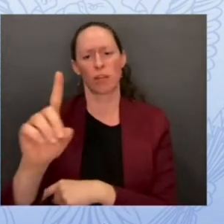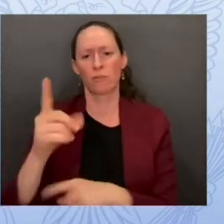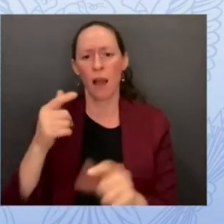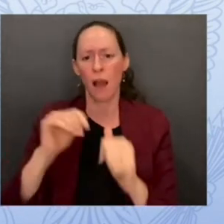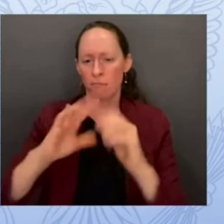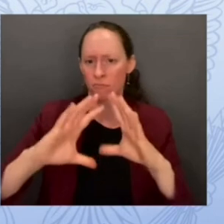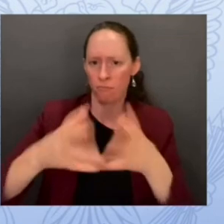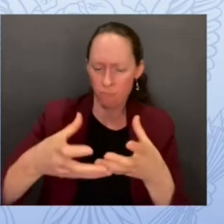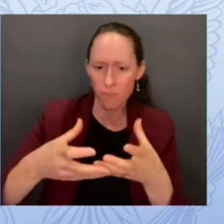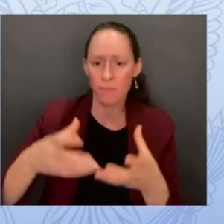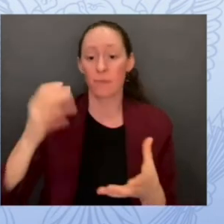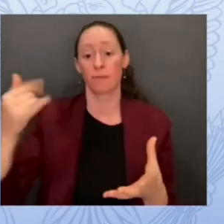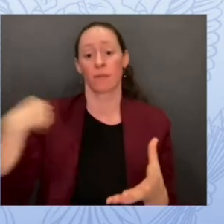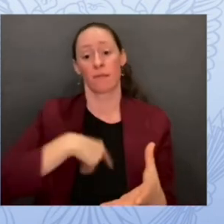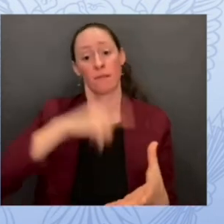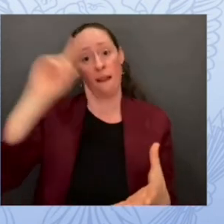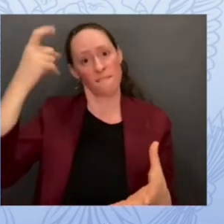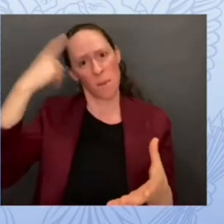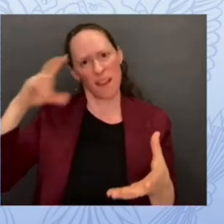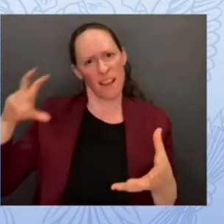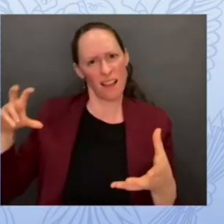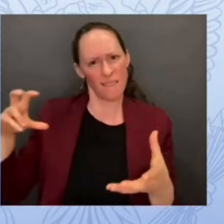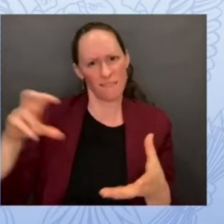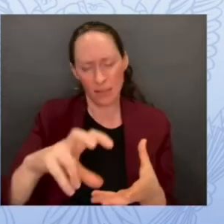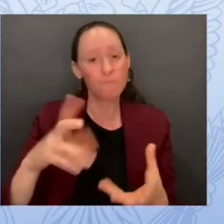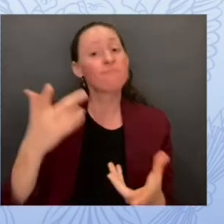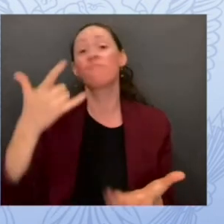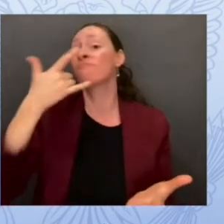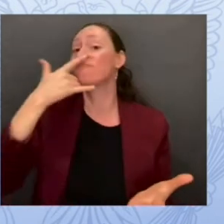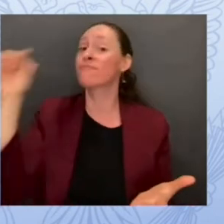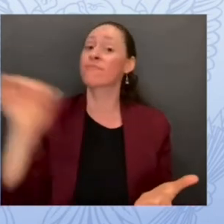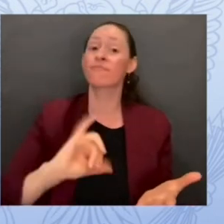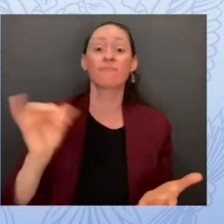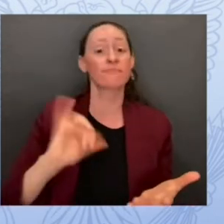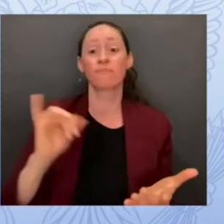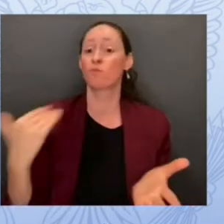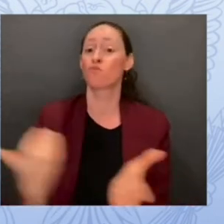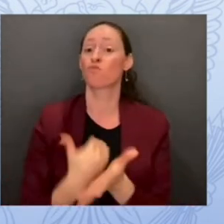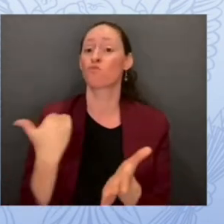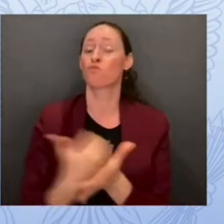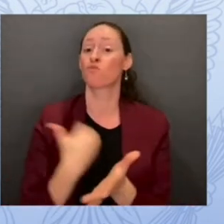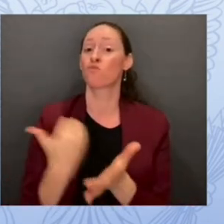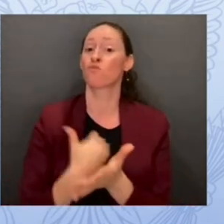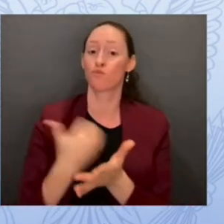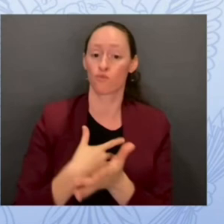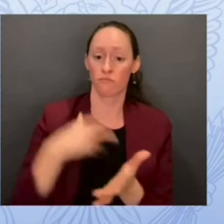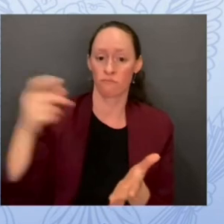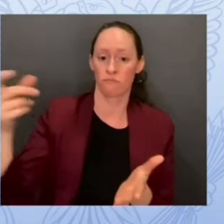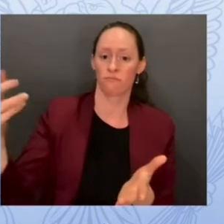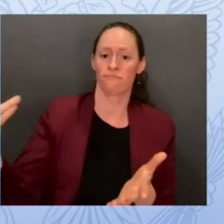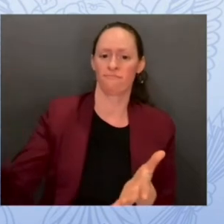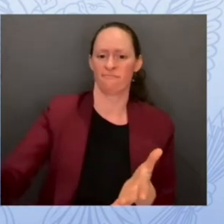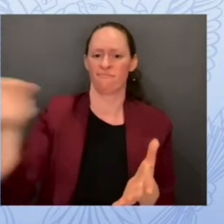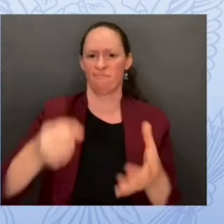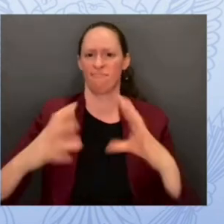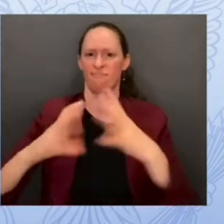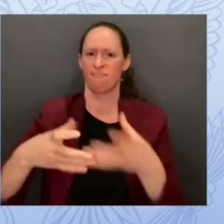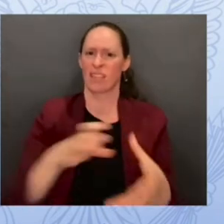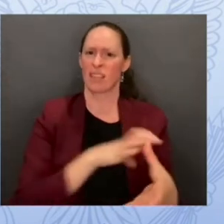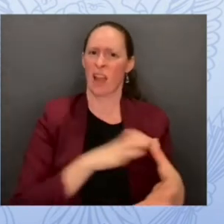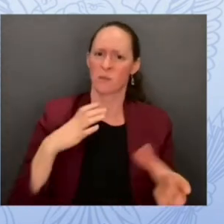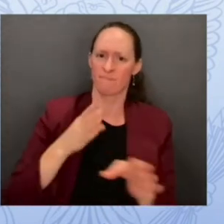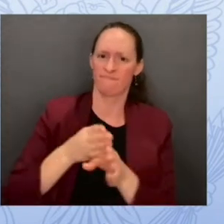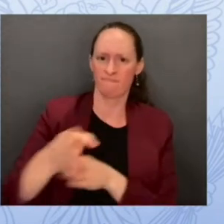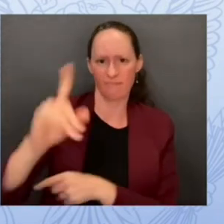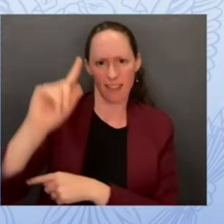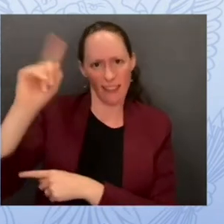to establish a new government coordinating council. Look, we can't talk about intentional collaboration at the local level,